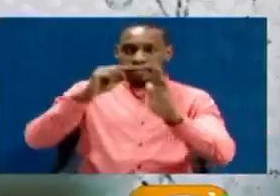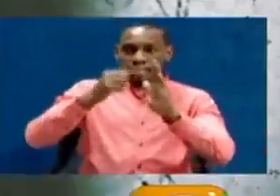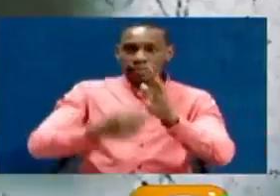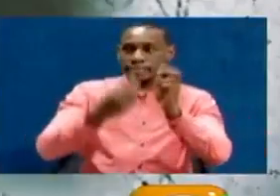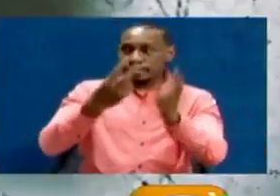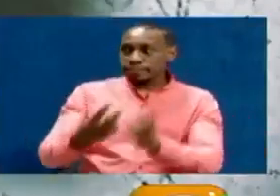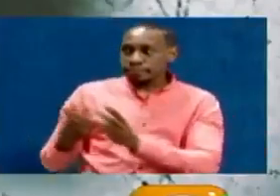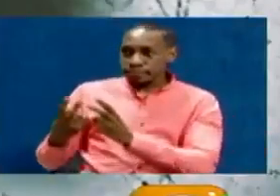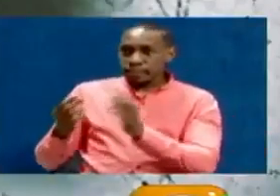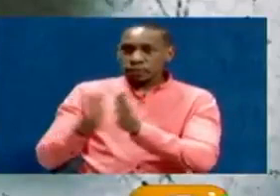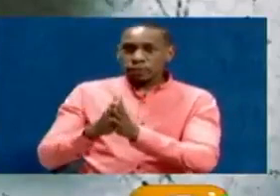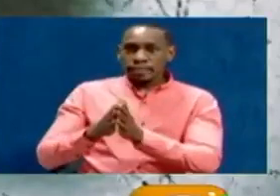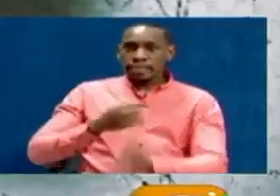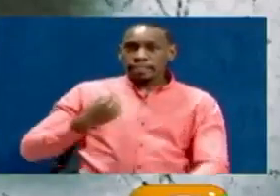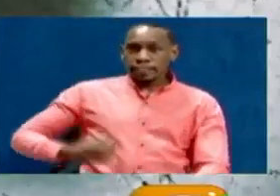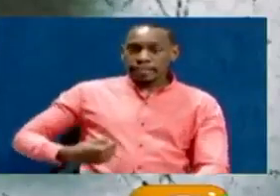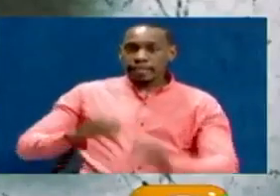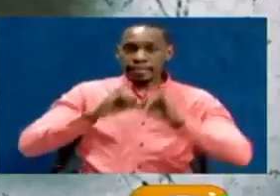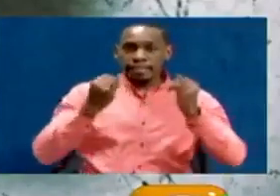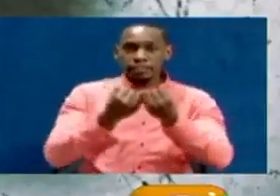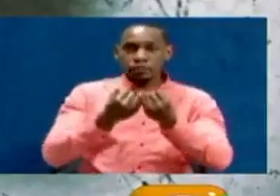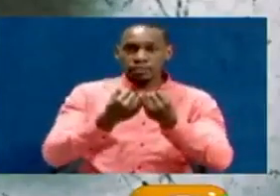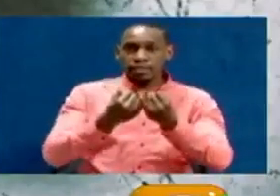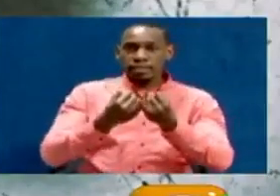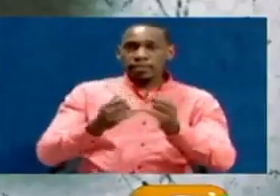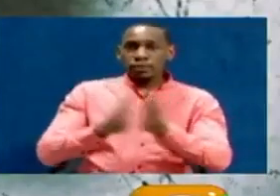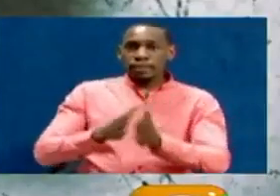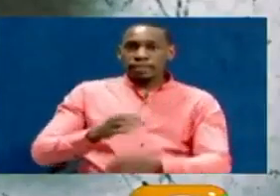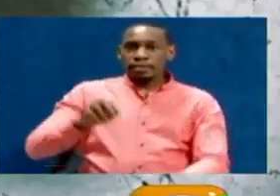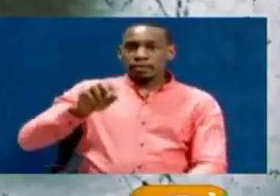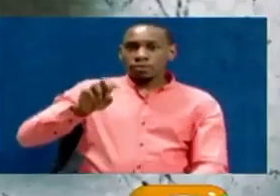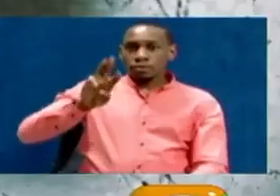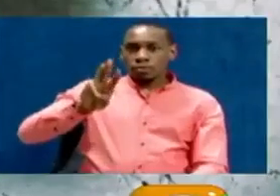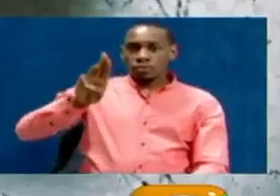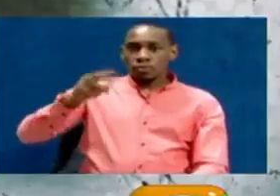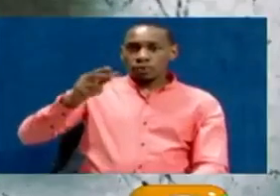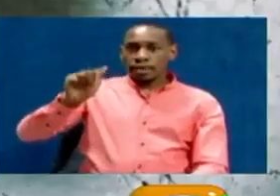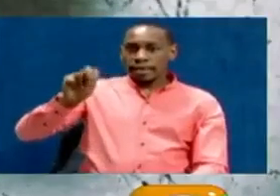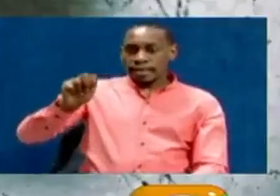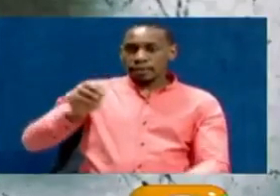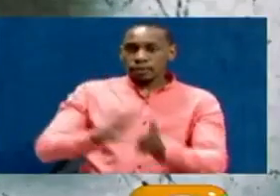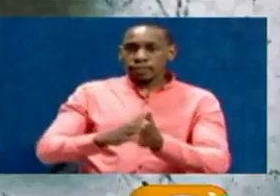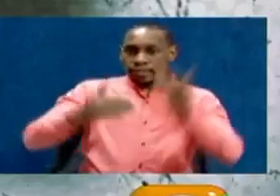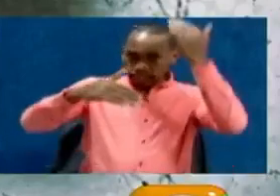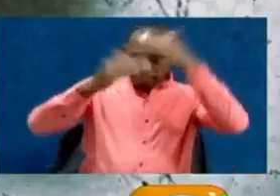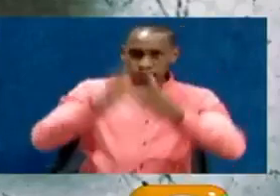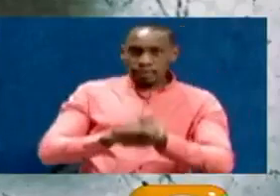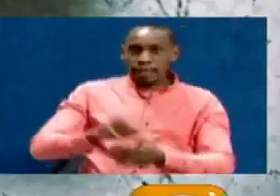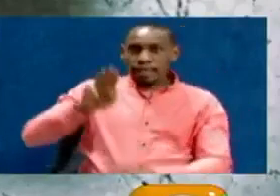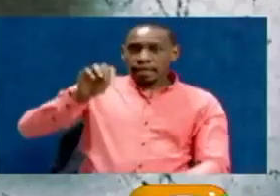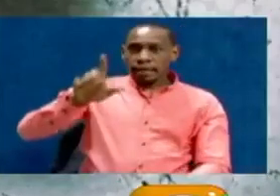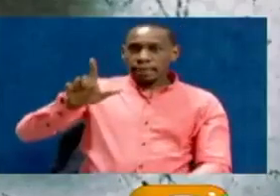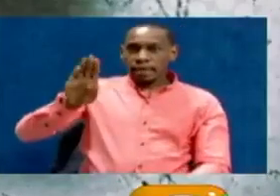Sinovac, Beijing Institute of Biological Products, Wuhan Institute of Biological Products, and the University of